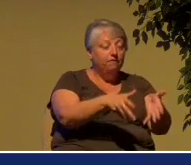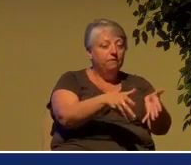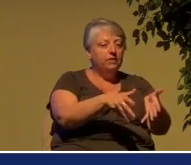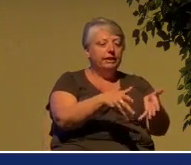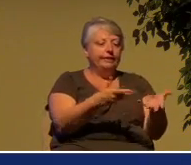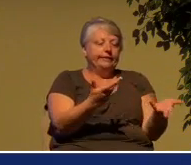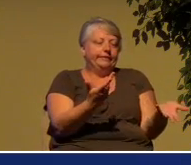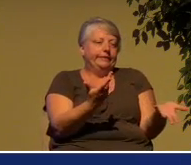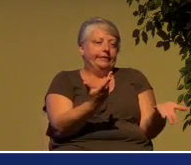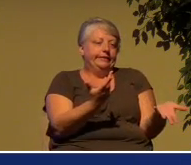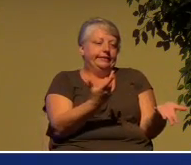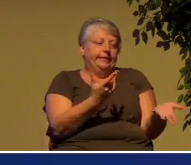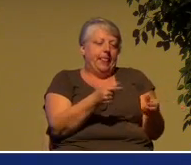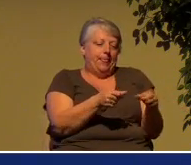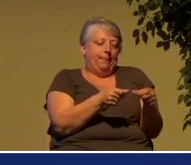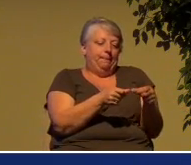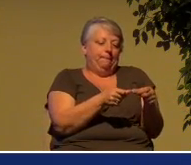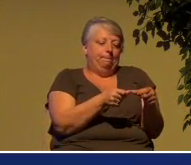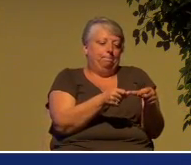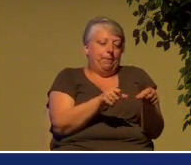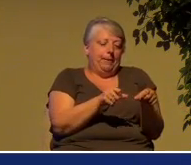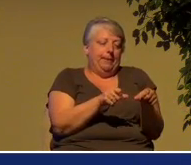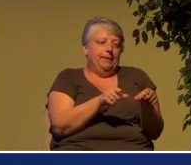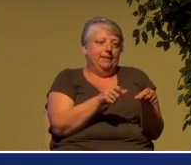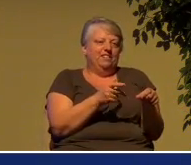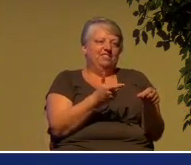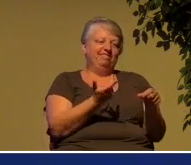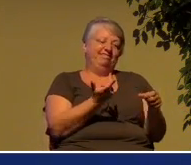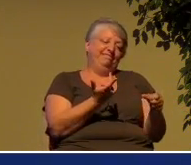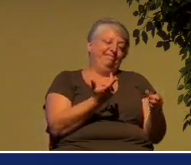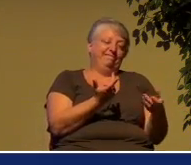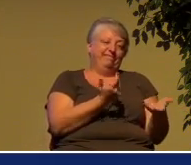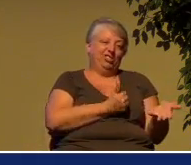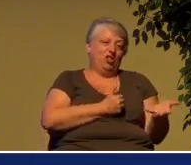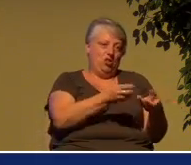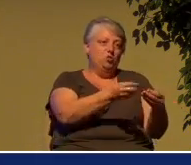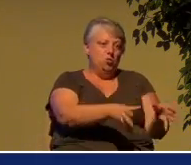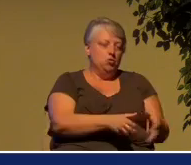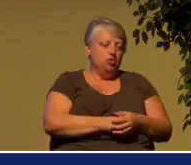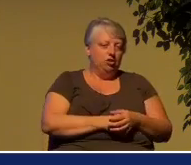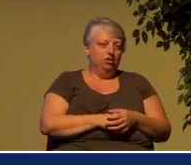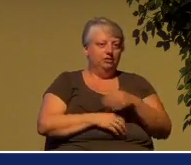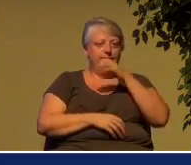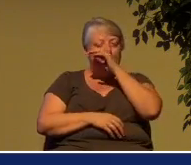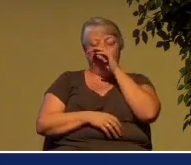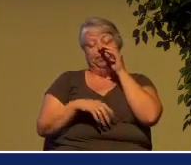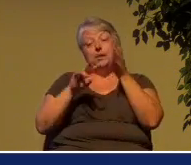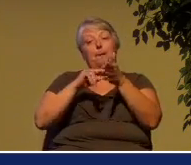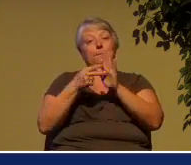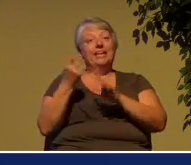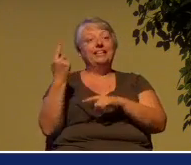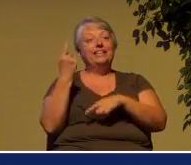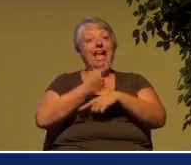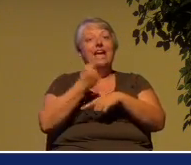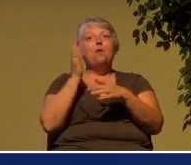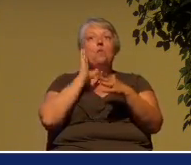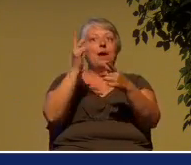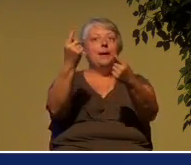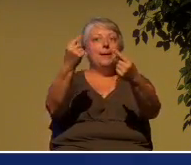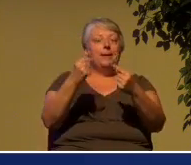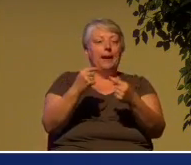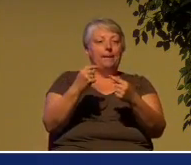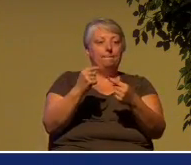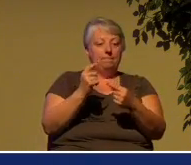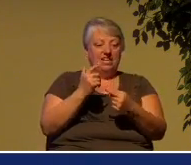saying to you, well, you know, the day is coming when your dead bones are literally going to rise out of the grave. God says,